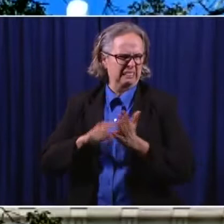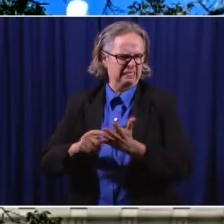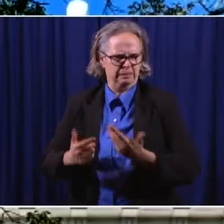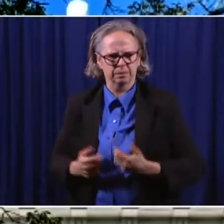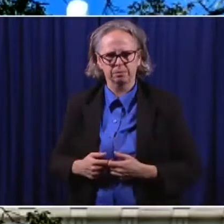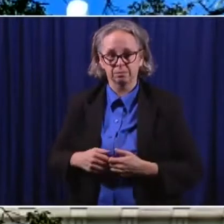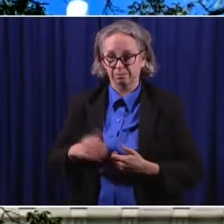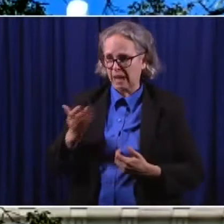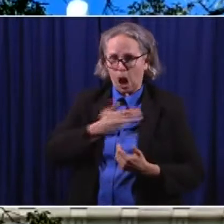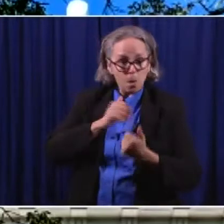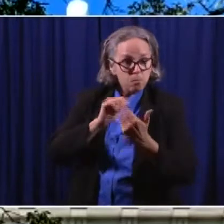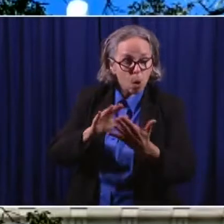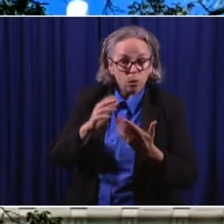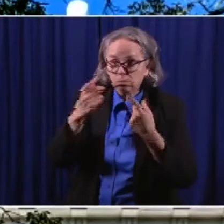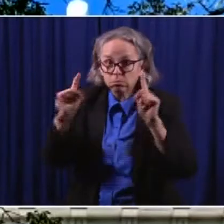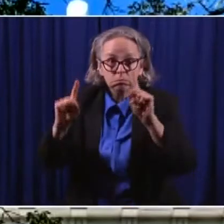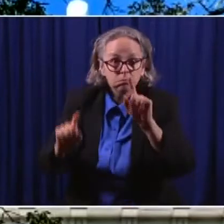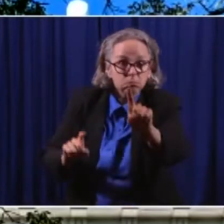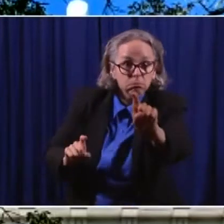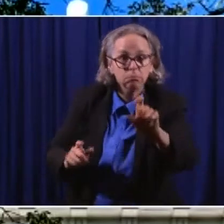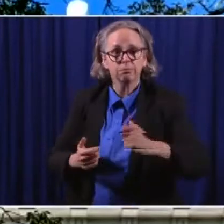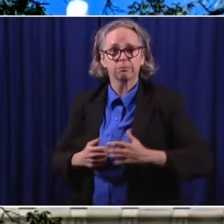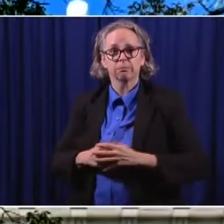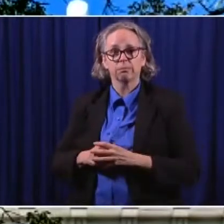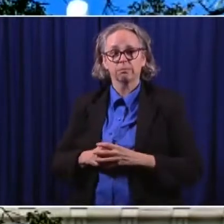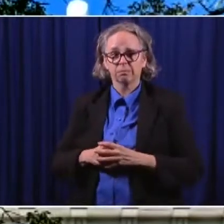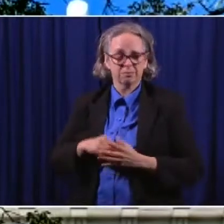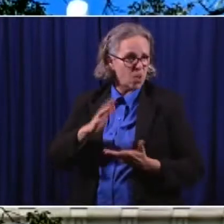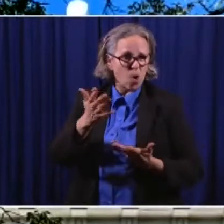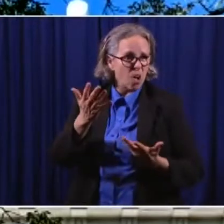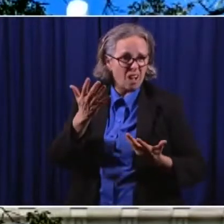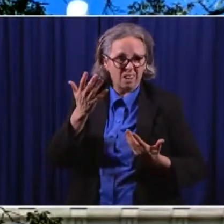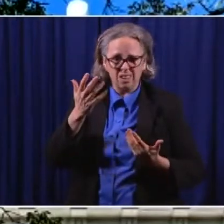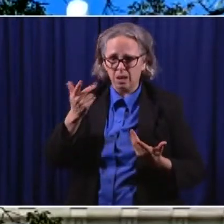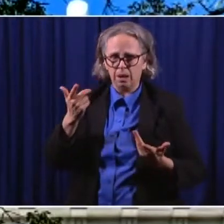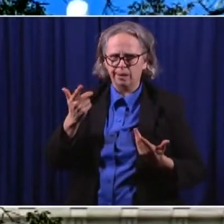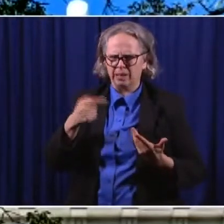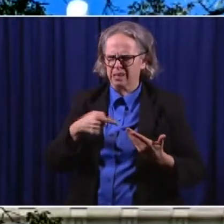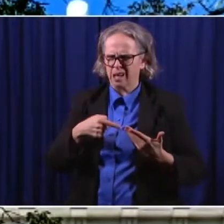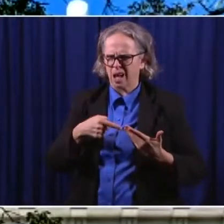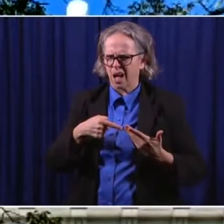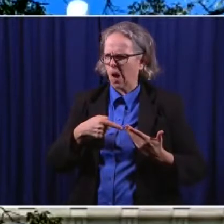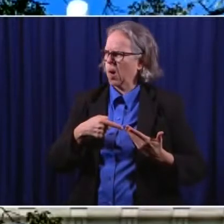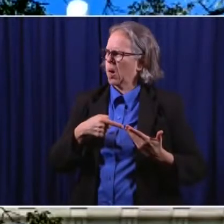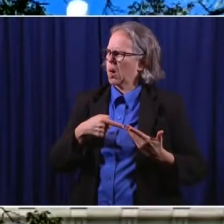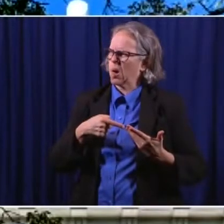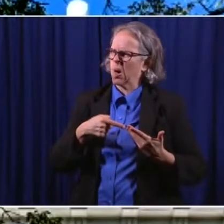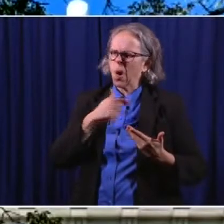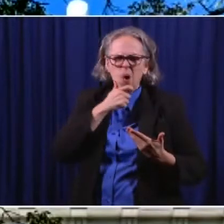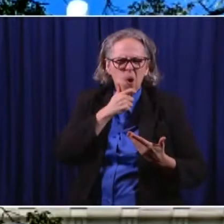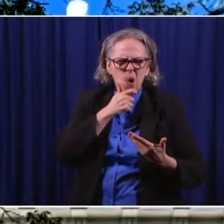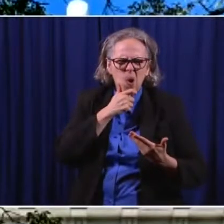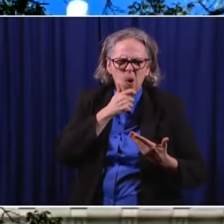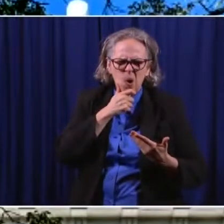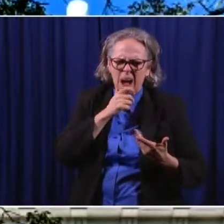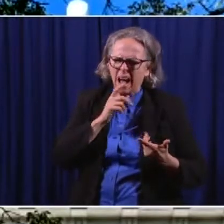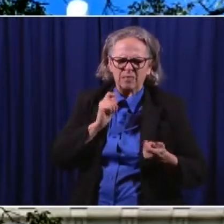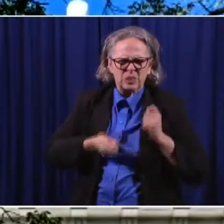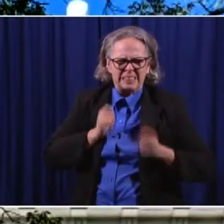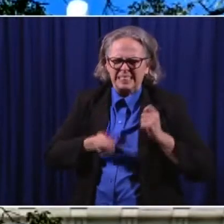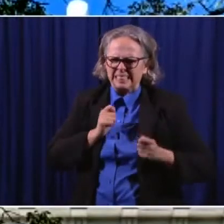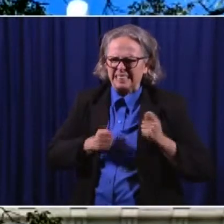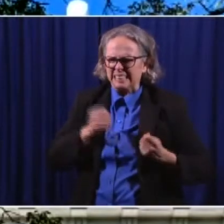tests show that even with those efforts, we were missing a lot of what was going on on campus, we'll have to rethink